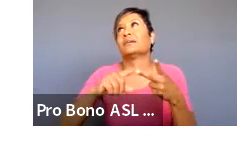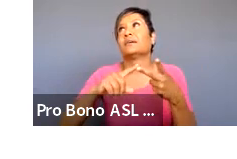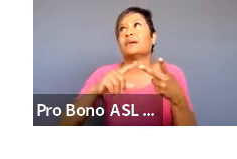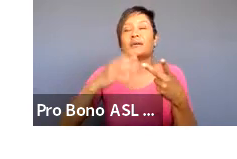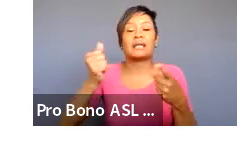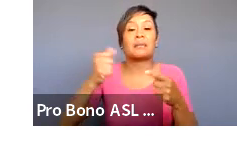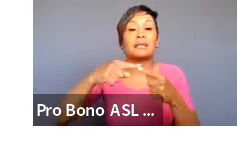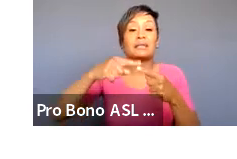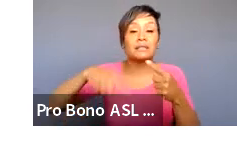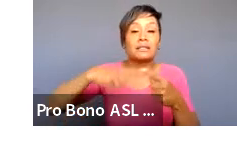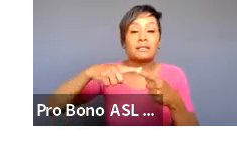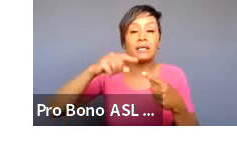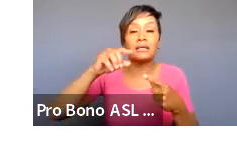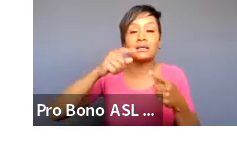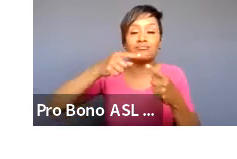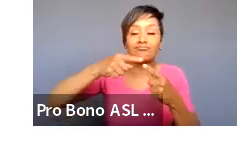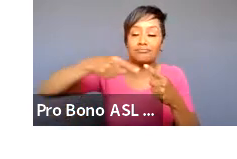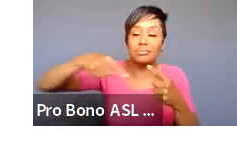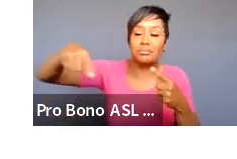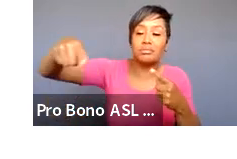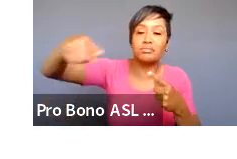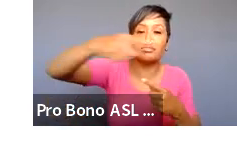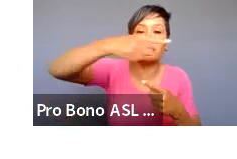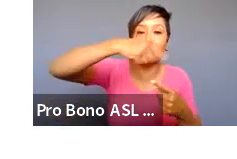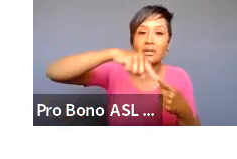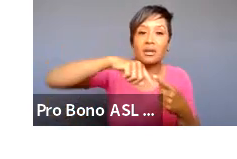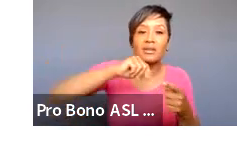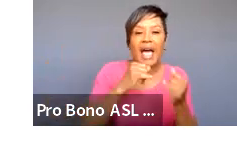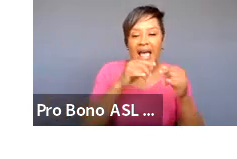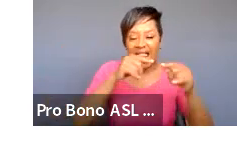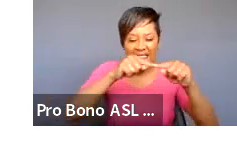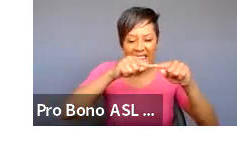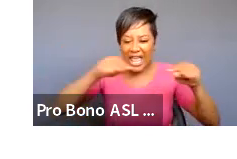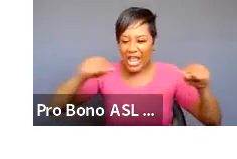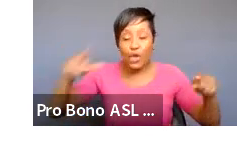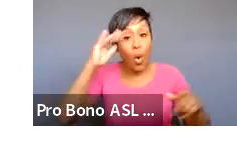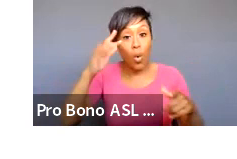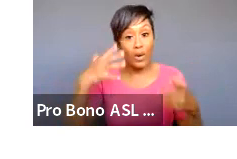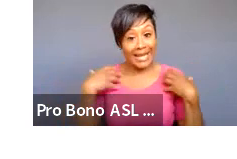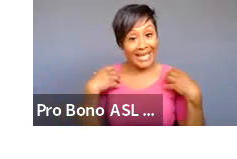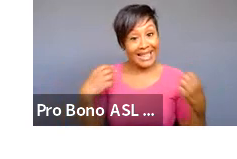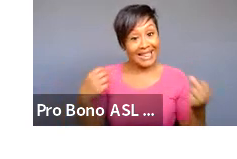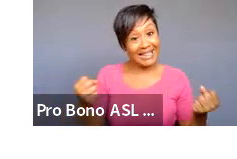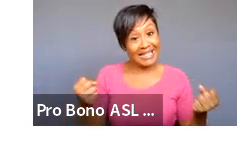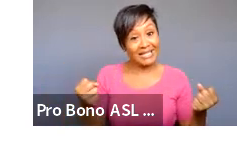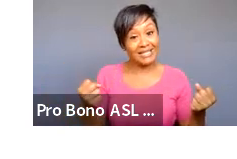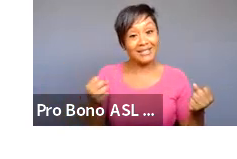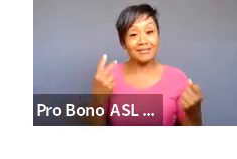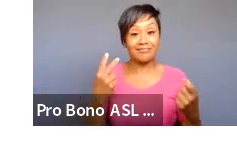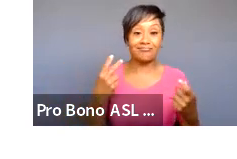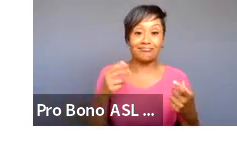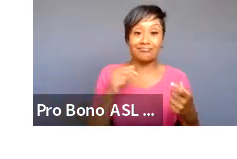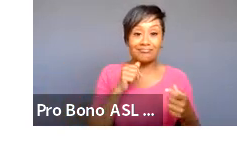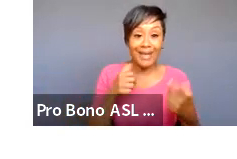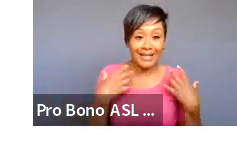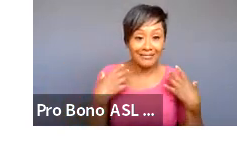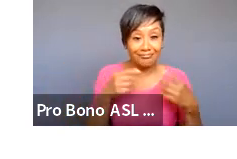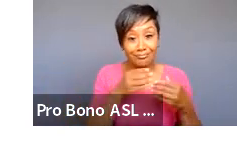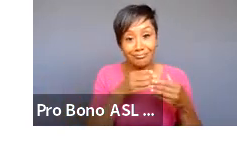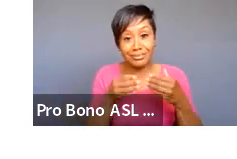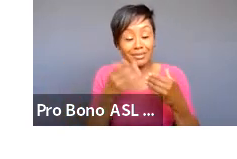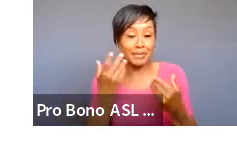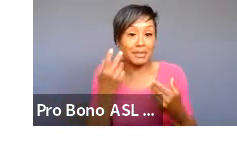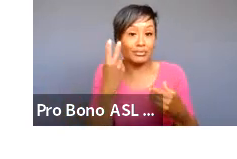where it was absolutely non-linear because healing is non-linear right you two steps forward one step back and so i had like